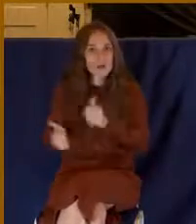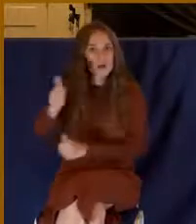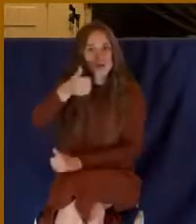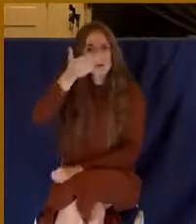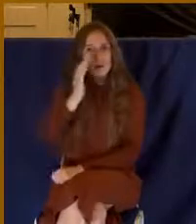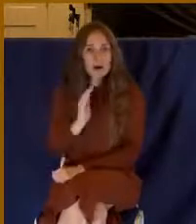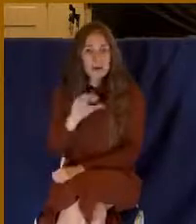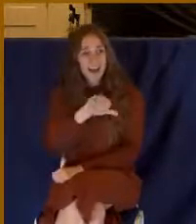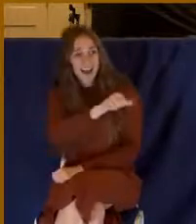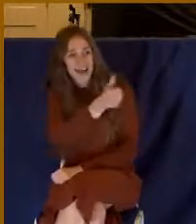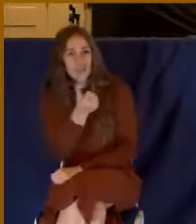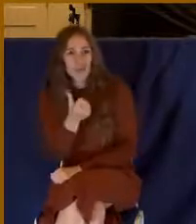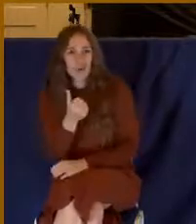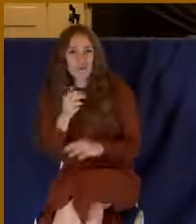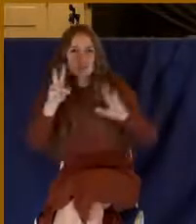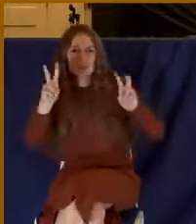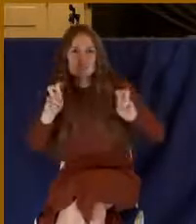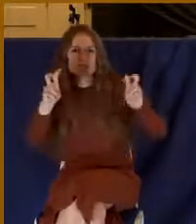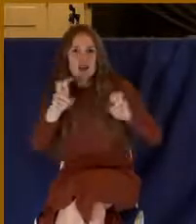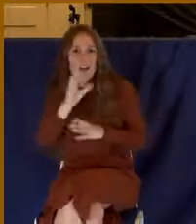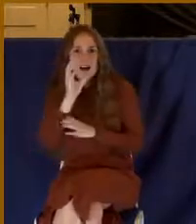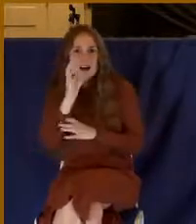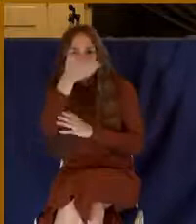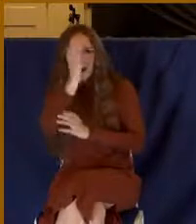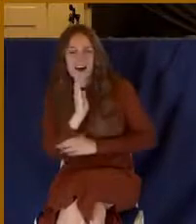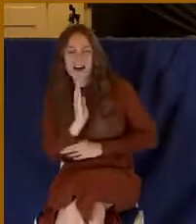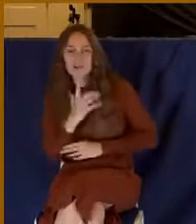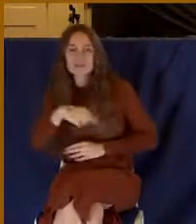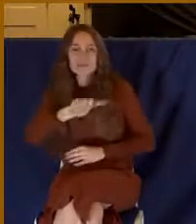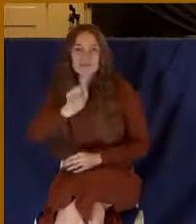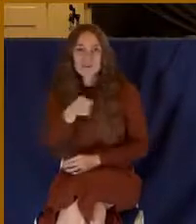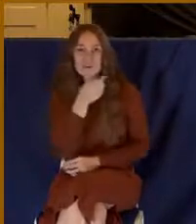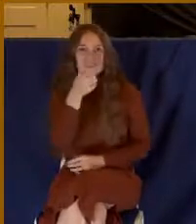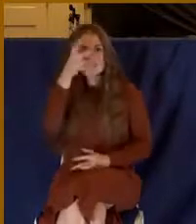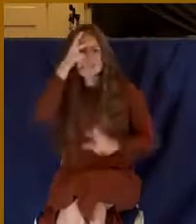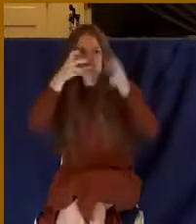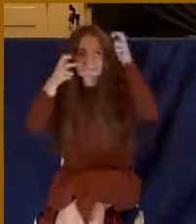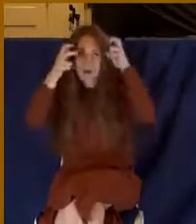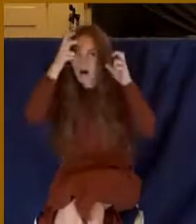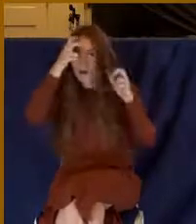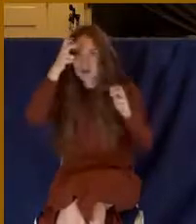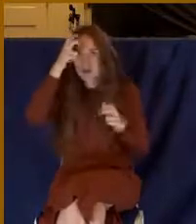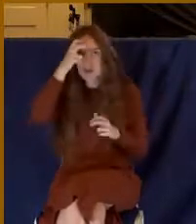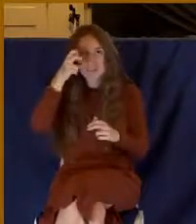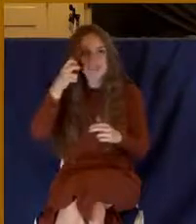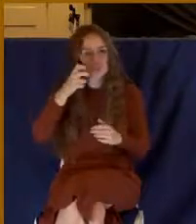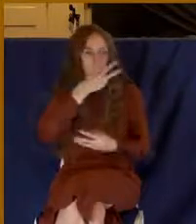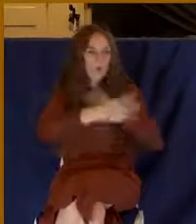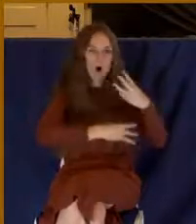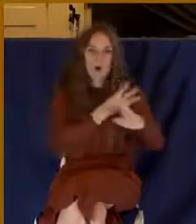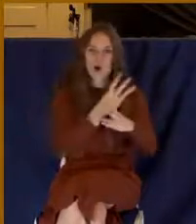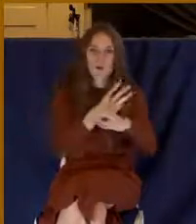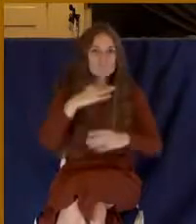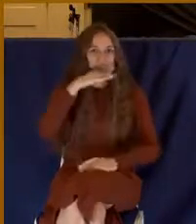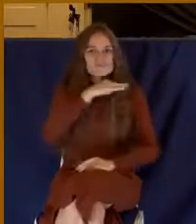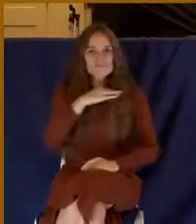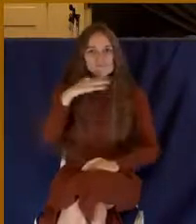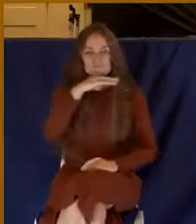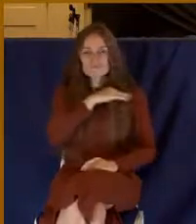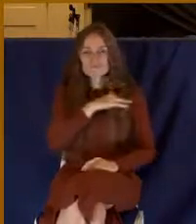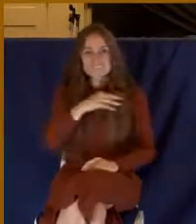they're nothing but the demonic spirit world deceiving you. It's all demonic. There are principalities. There are powers.